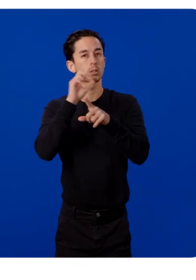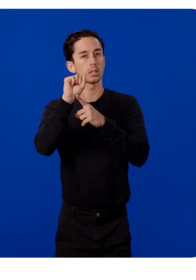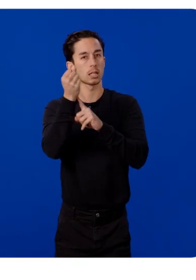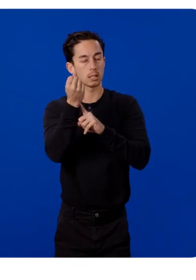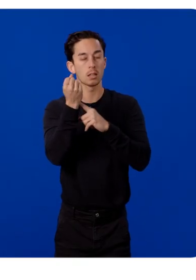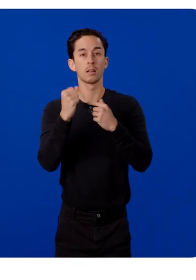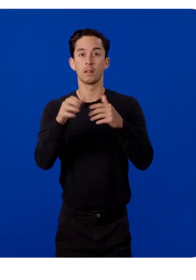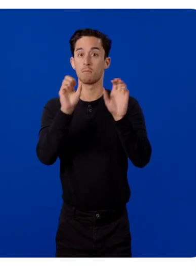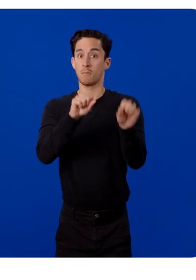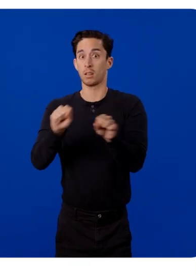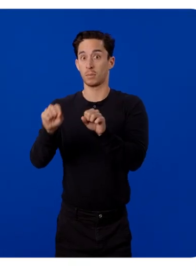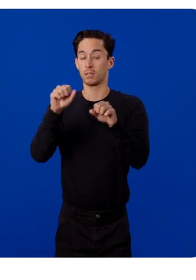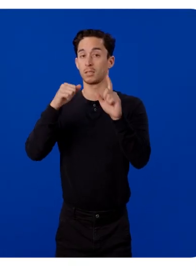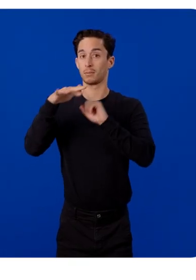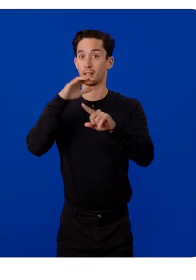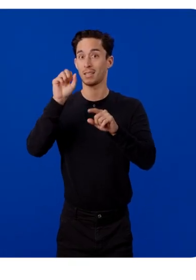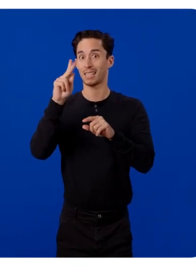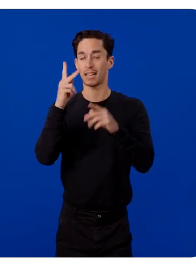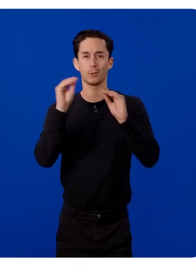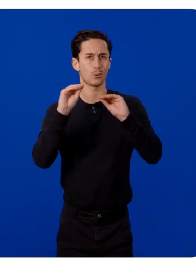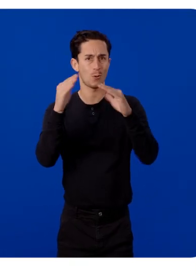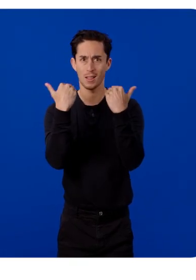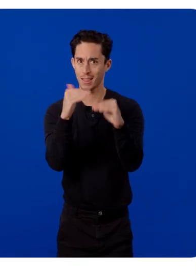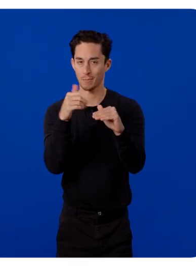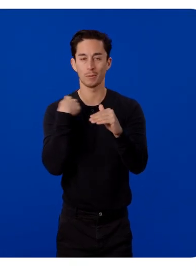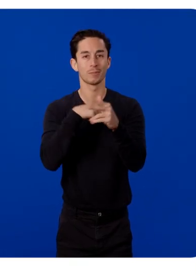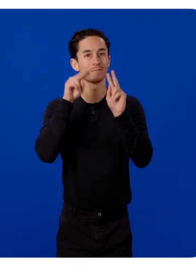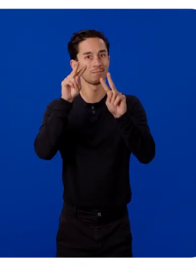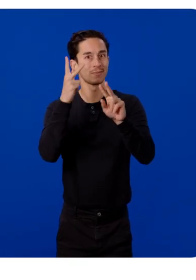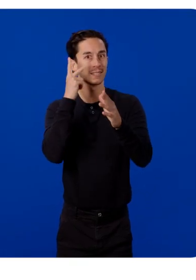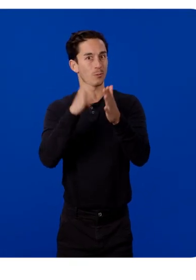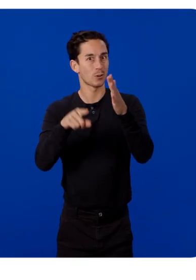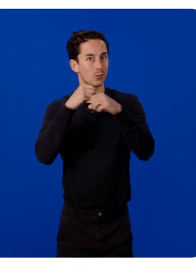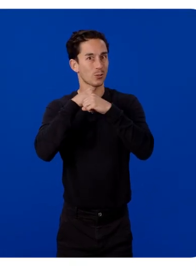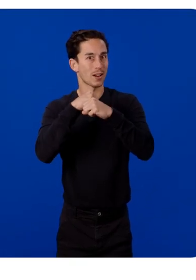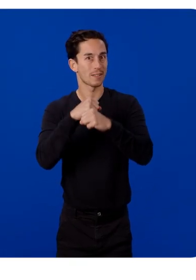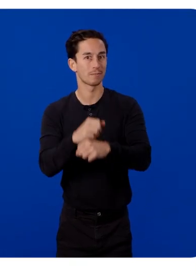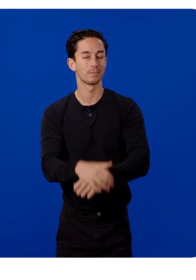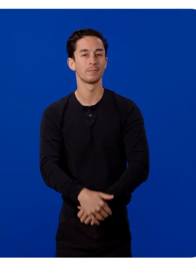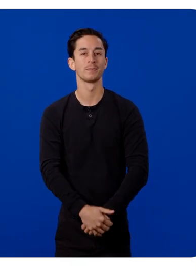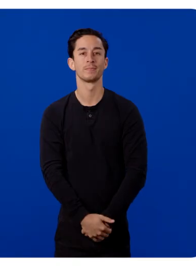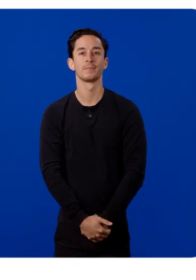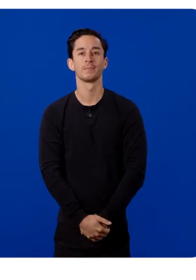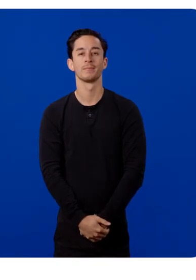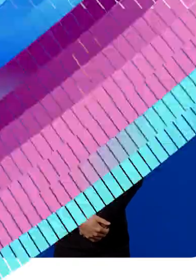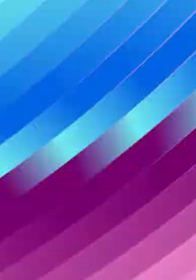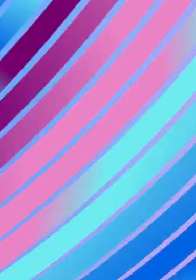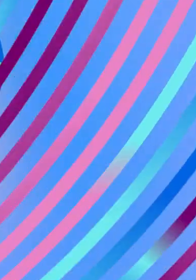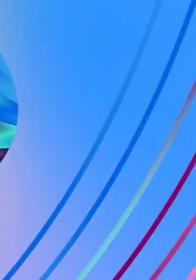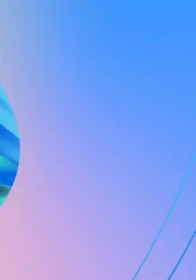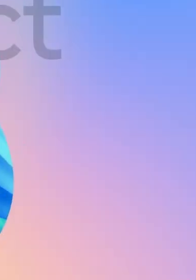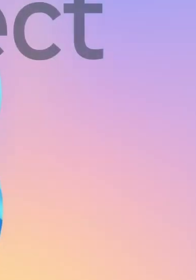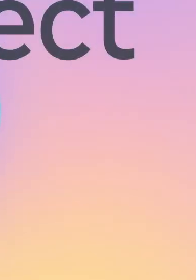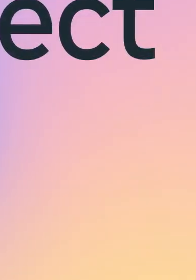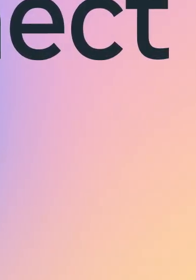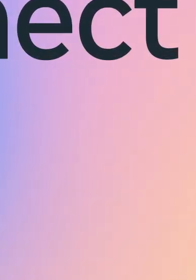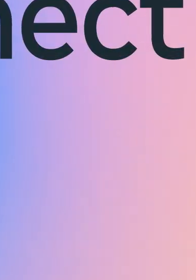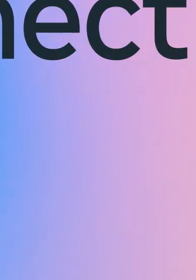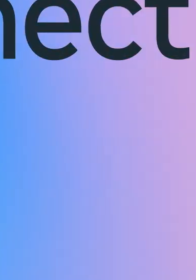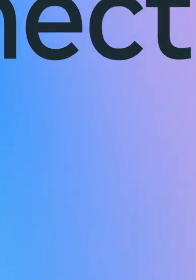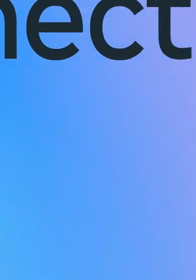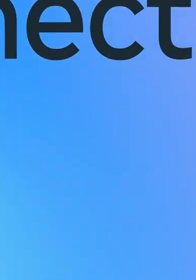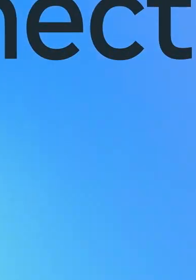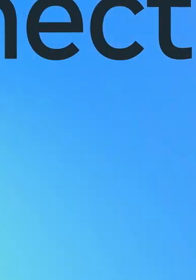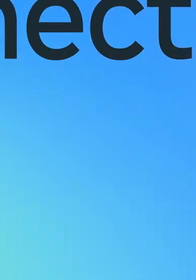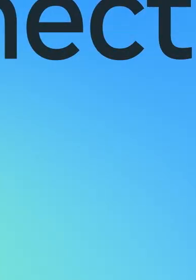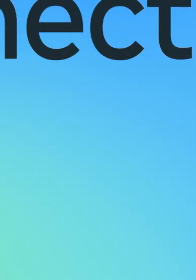possibilities with Spatial SDK are truly limitless, and we look forward to seeing what you'll create. We'll be We'll right We'll right go to high level today.